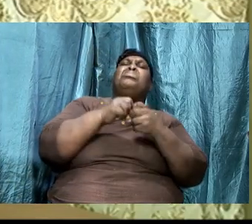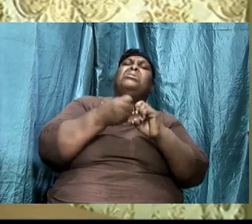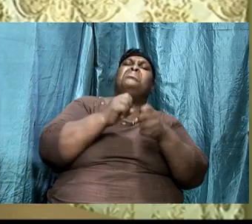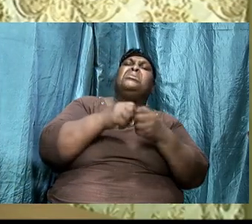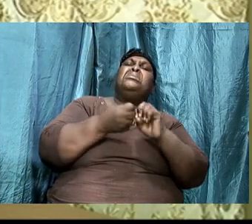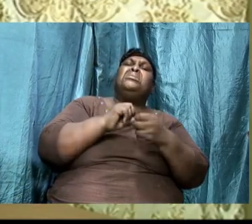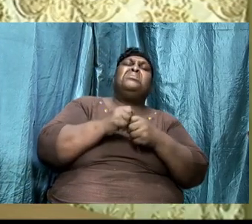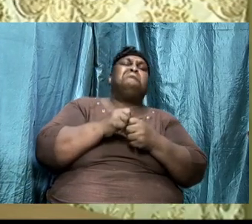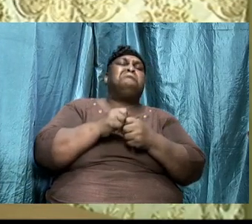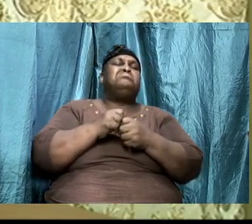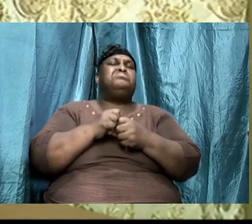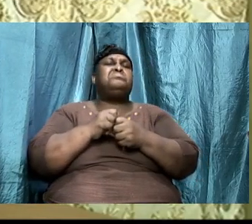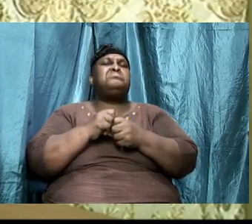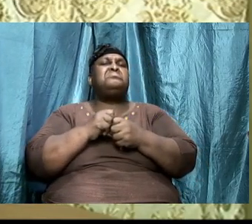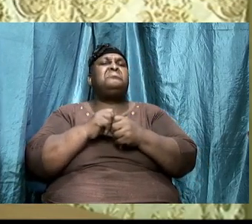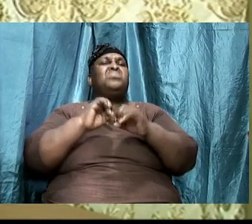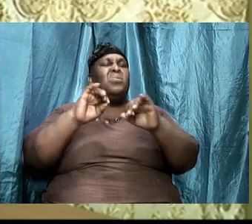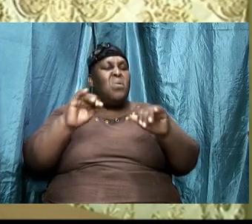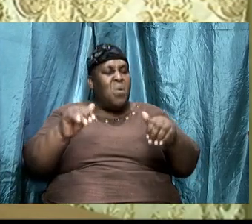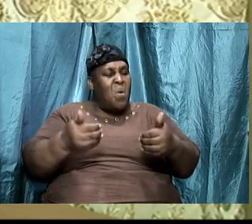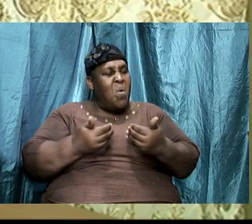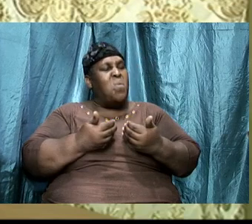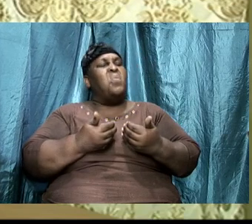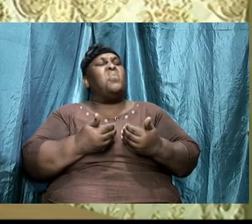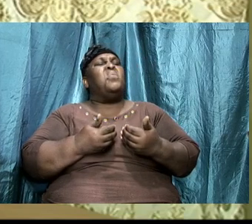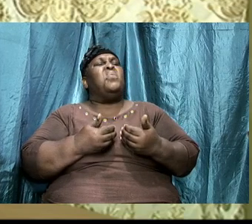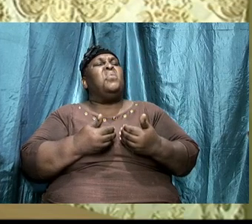how can we be addicted to porn